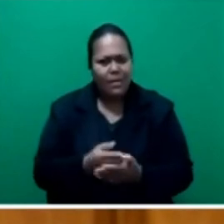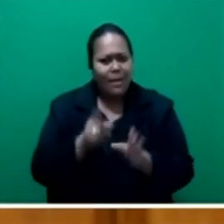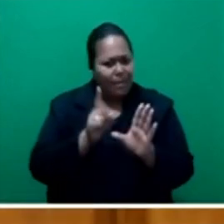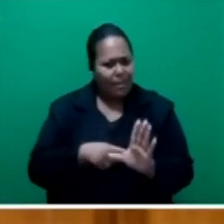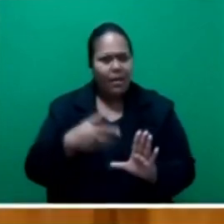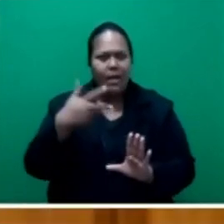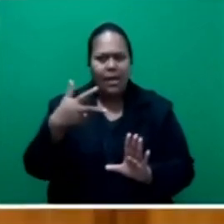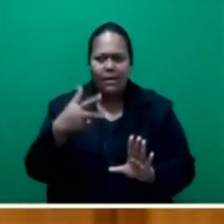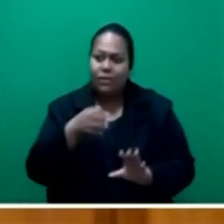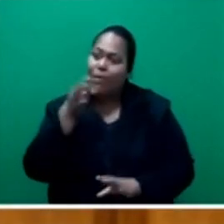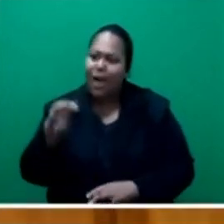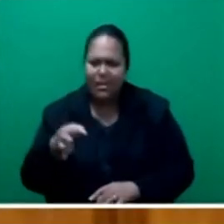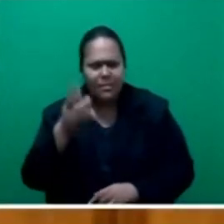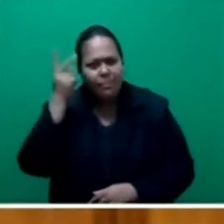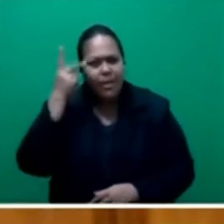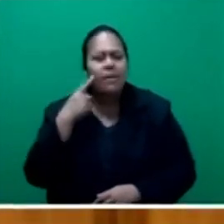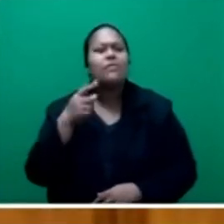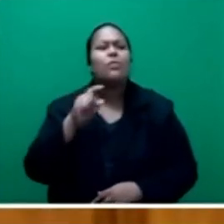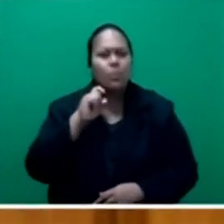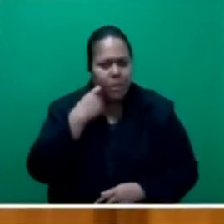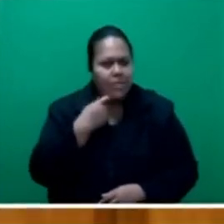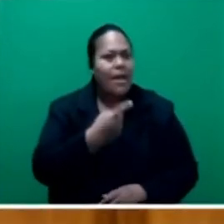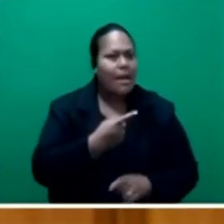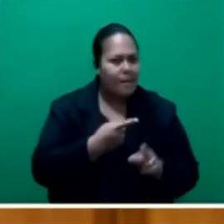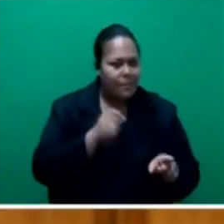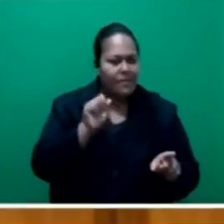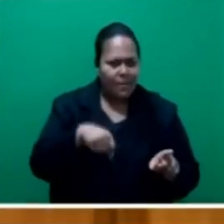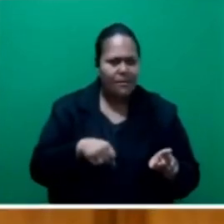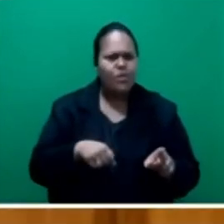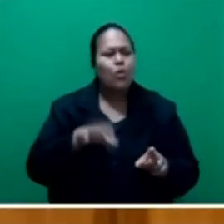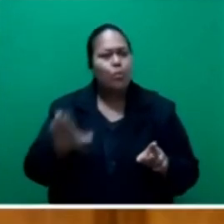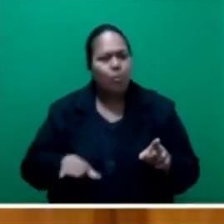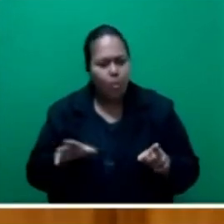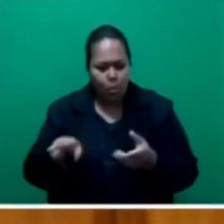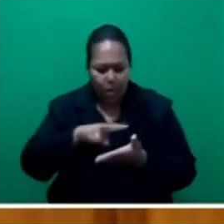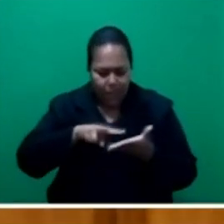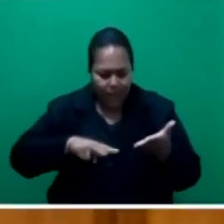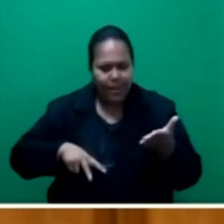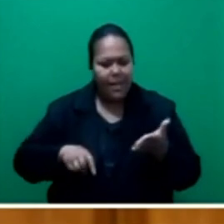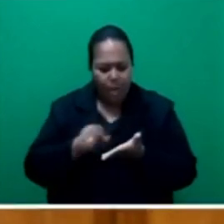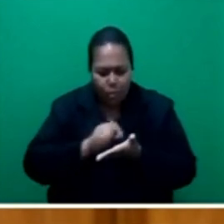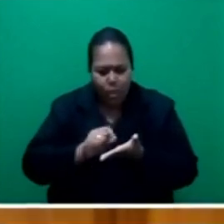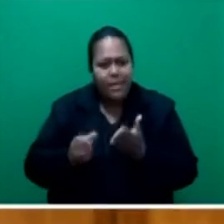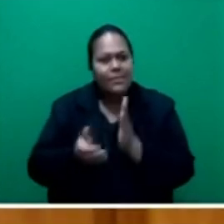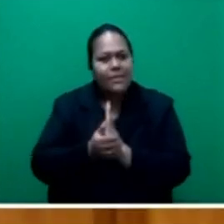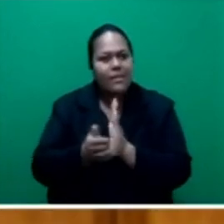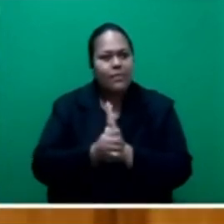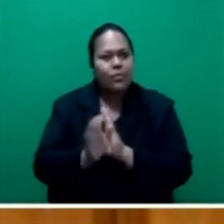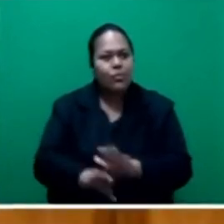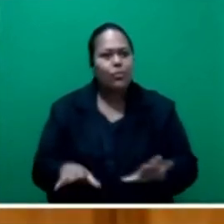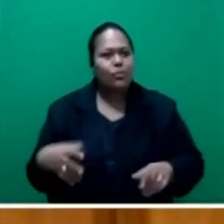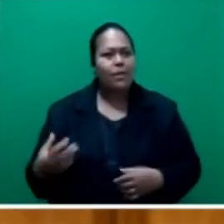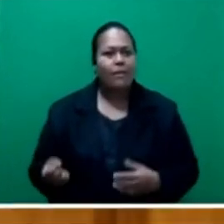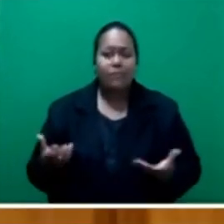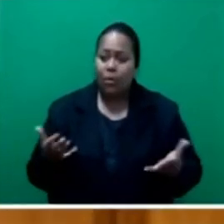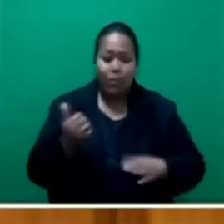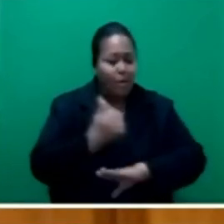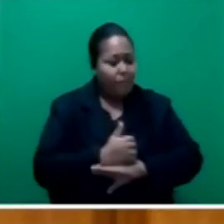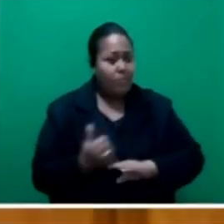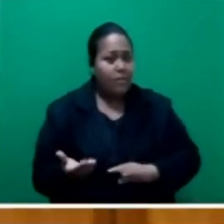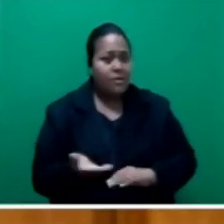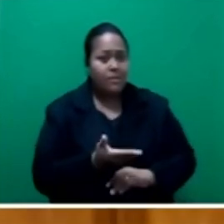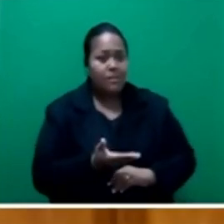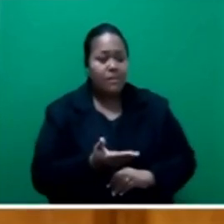any parent, and they will confirm about the very poor reading and writing skills their children have. Government, honorable speaker,